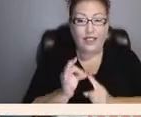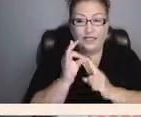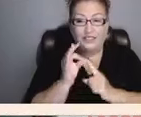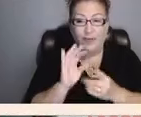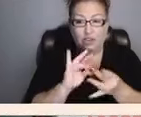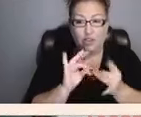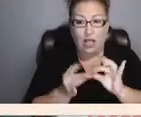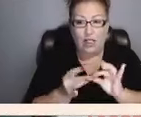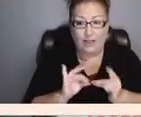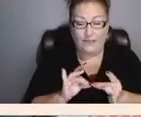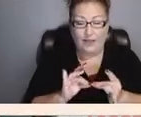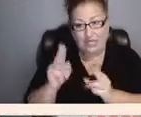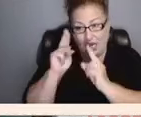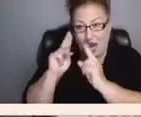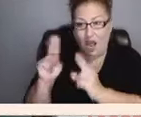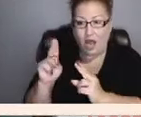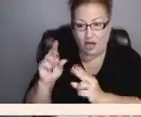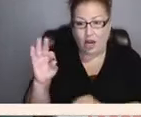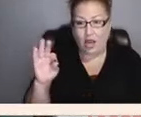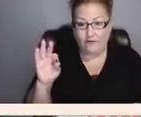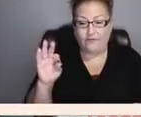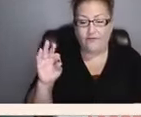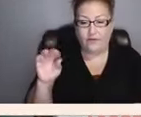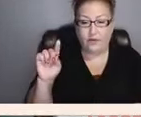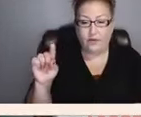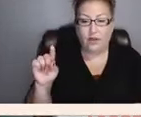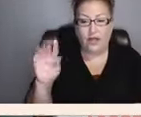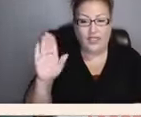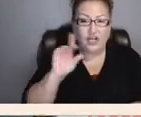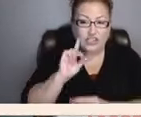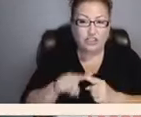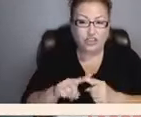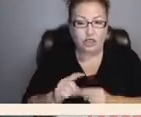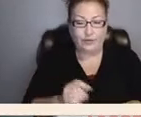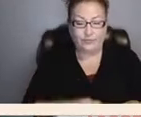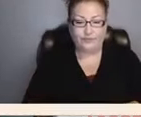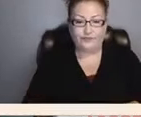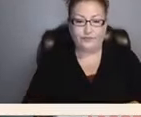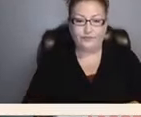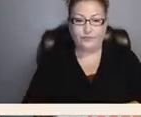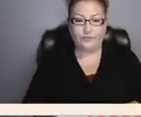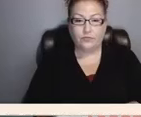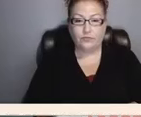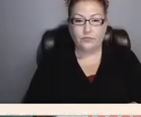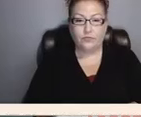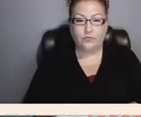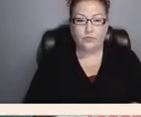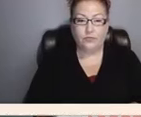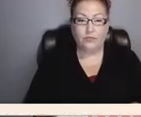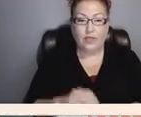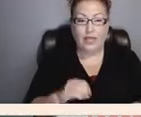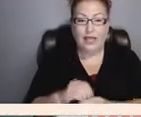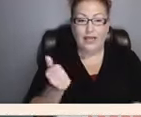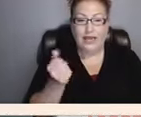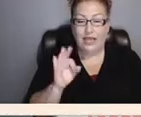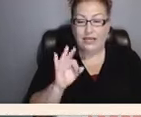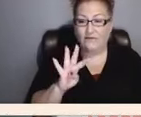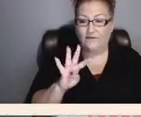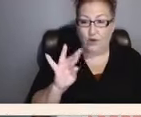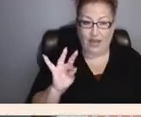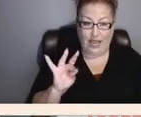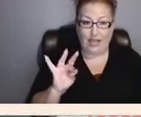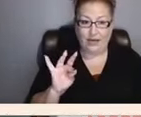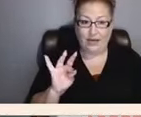honor of their sister in 1948 dr